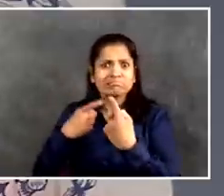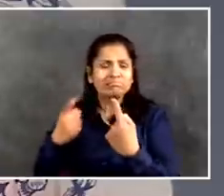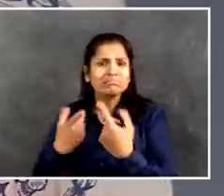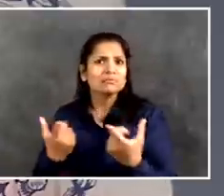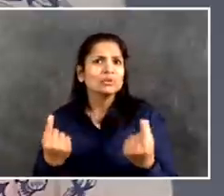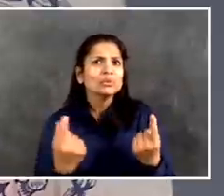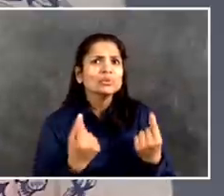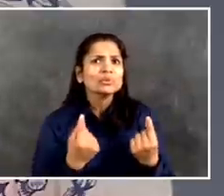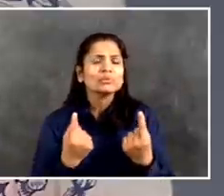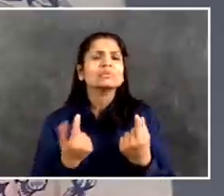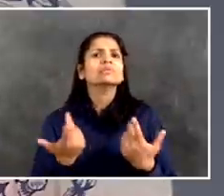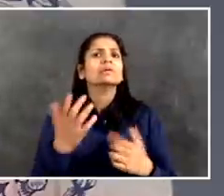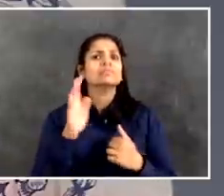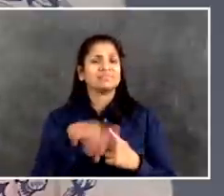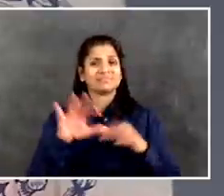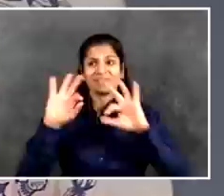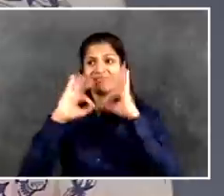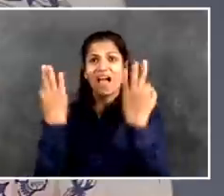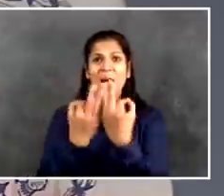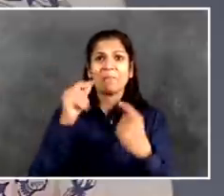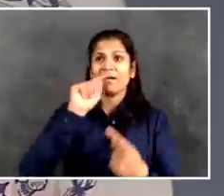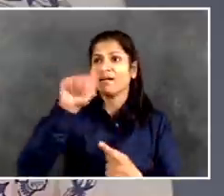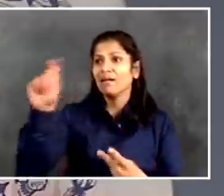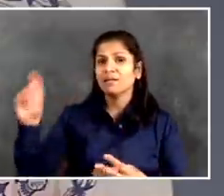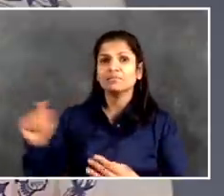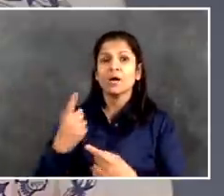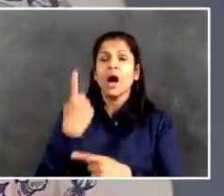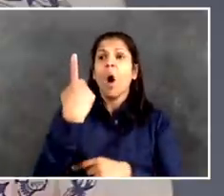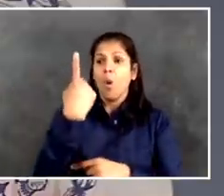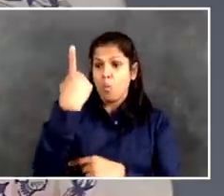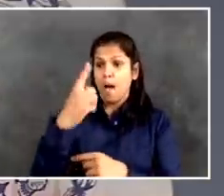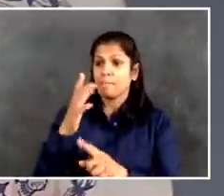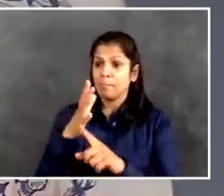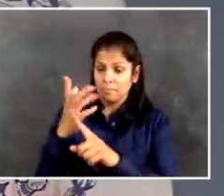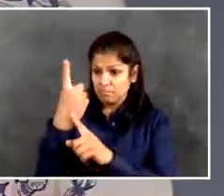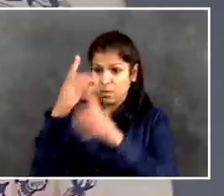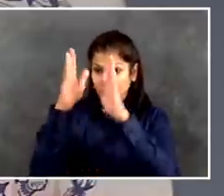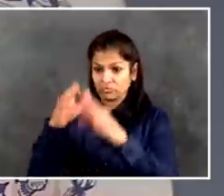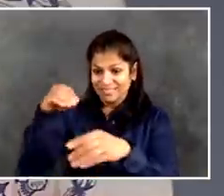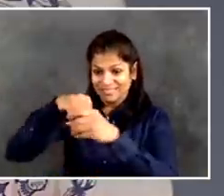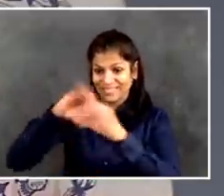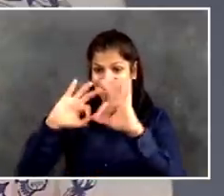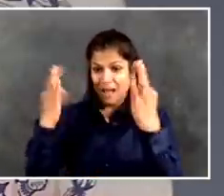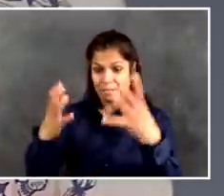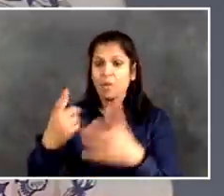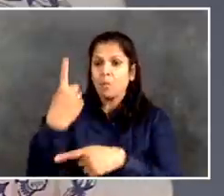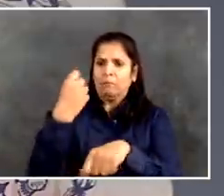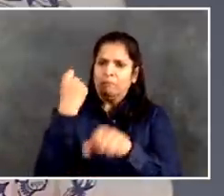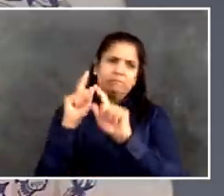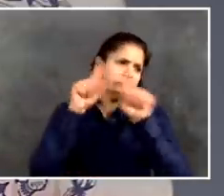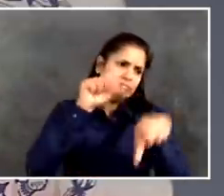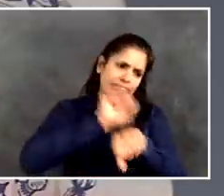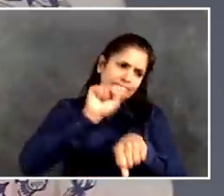that means the ability to buy food gets massively disrupted. So again, I fear, and we'll give you a more